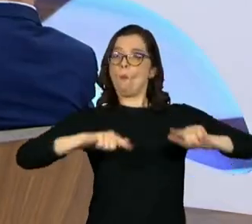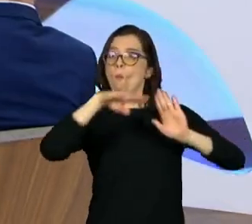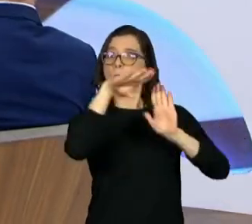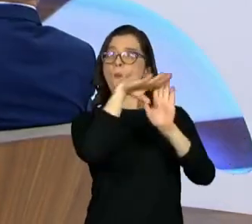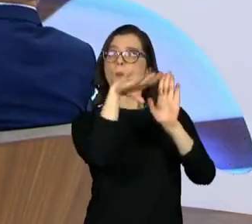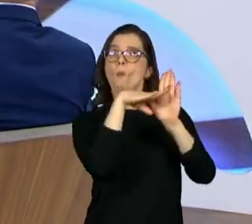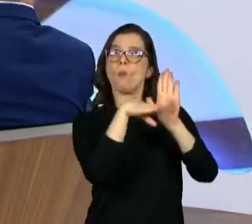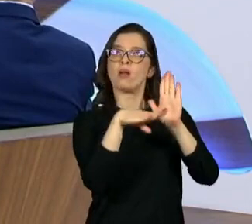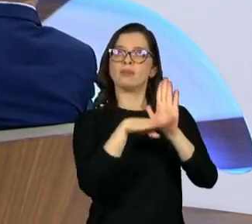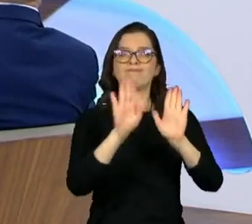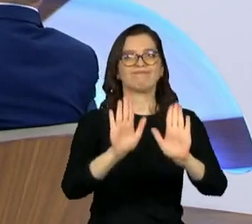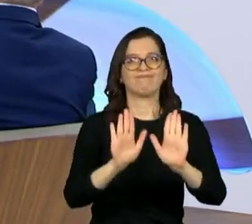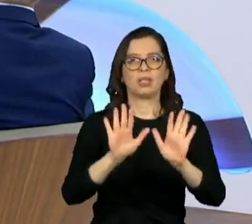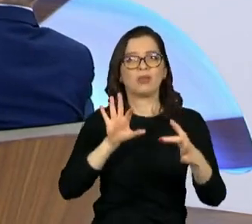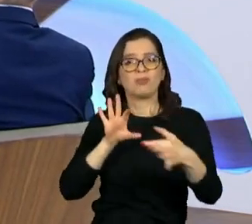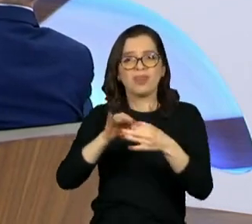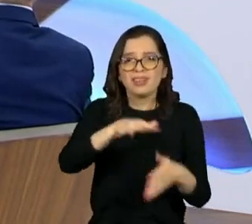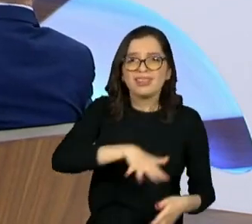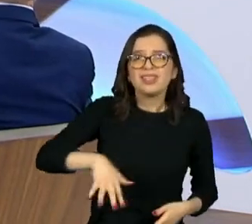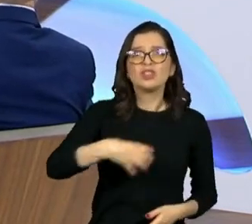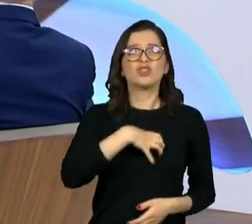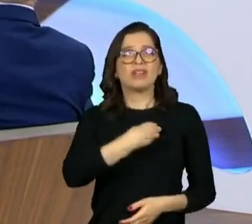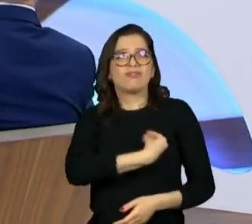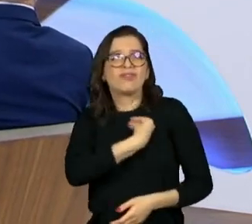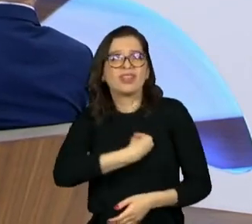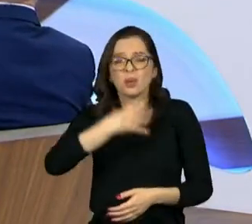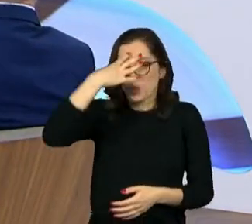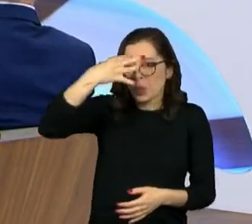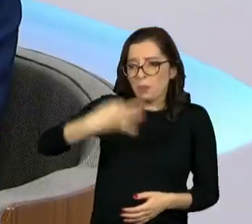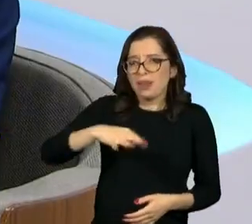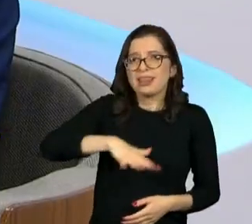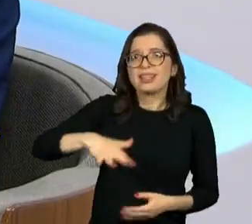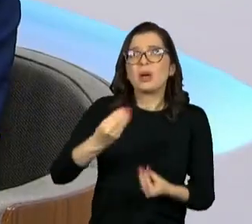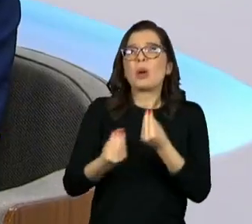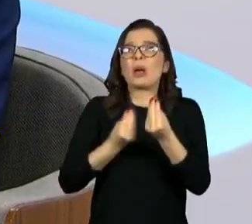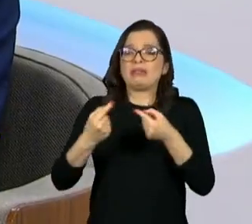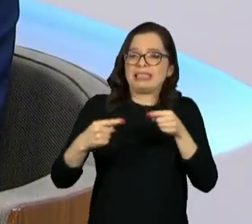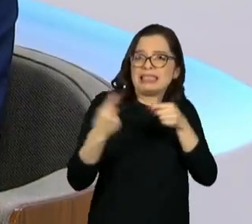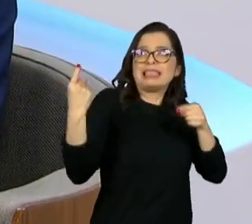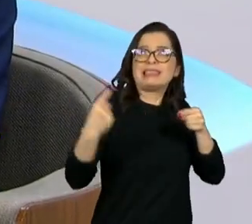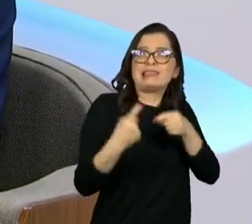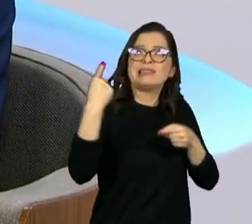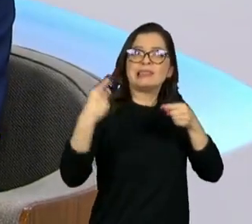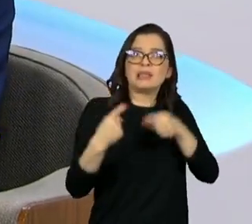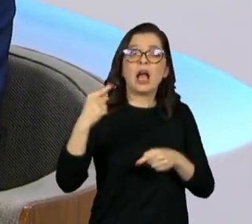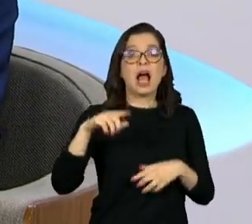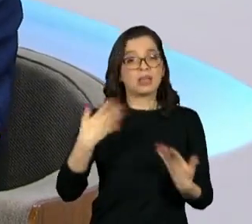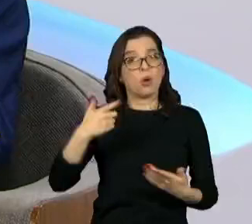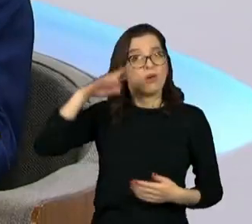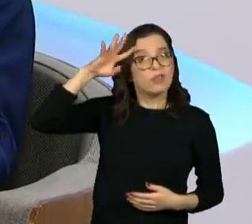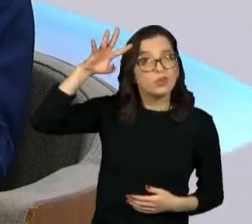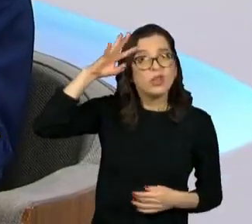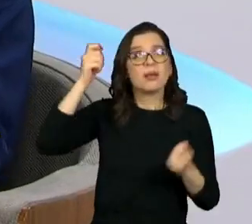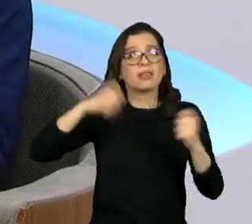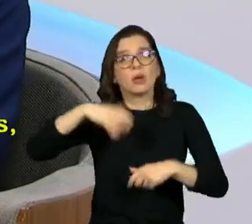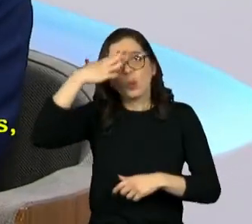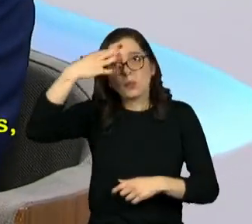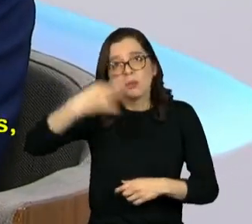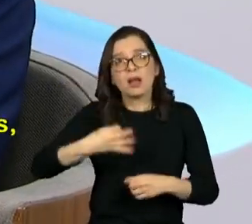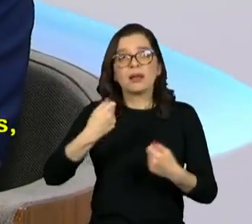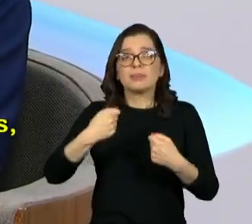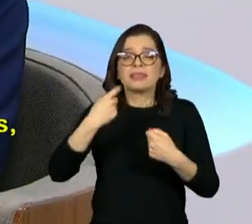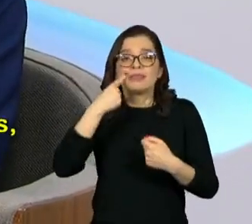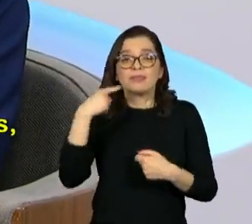toward competing conceptions of the good life. Now, that philosophy is understandable because in pluralist societies,